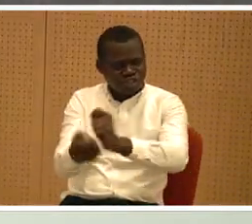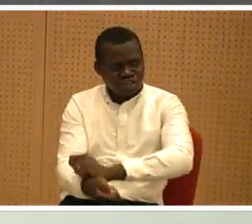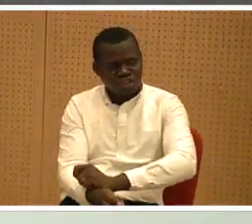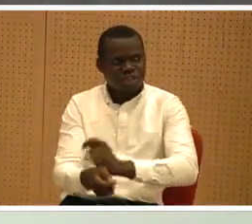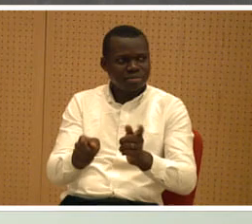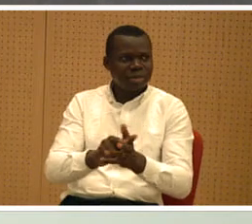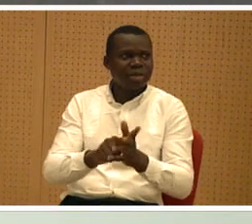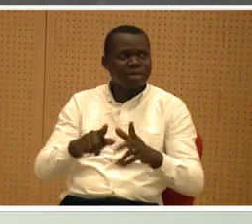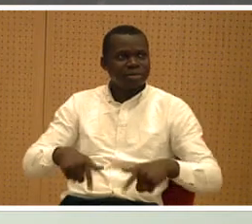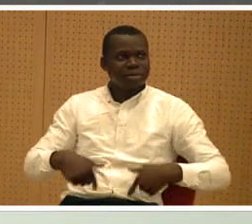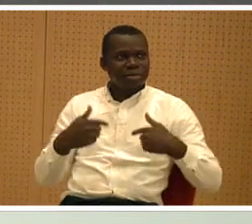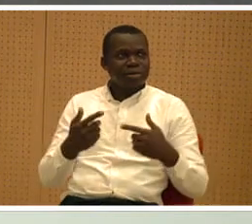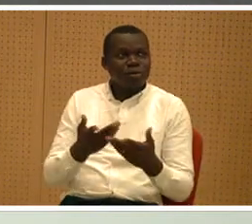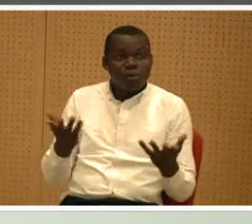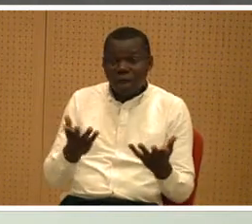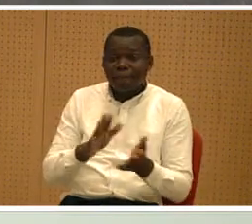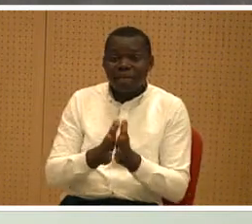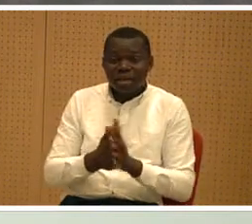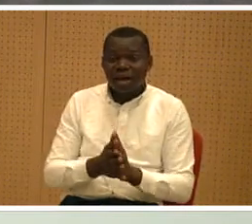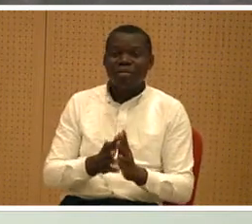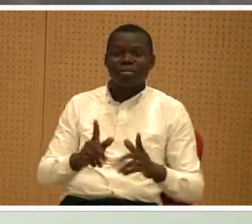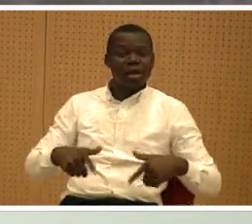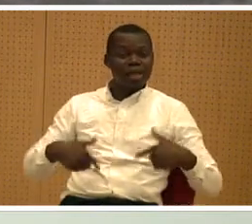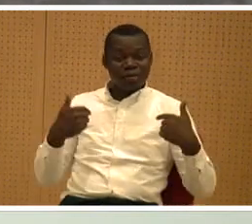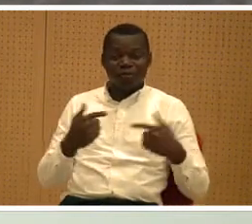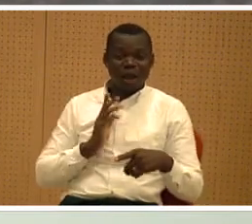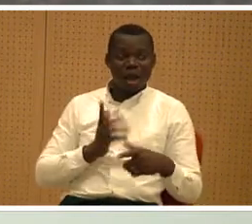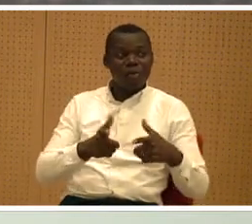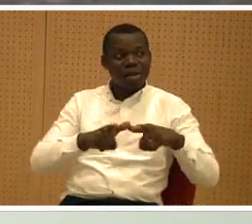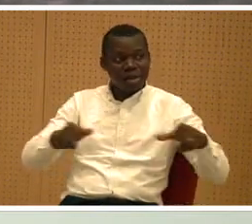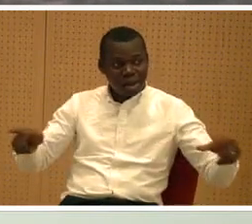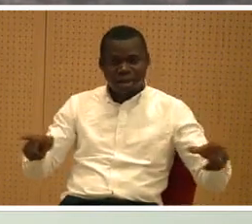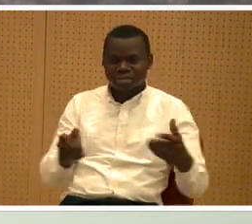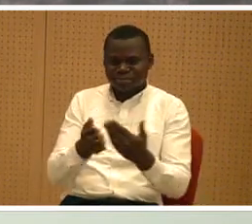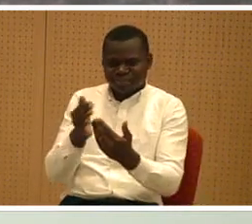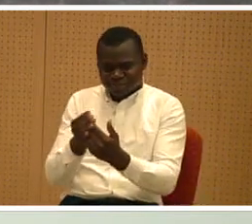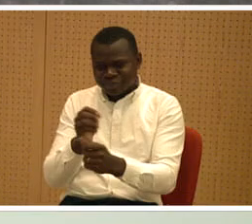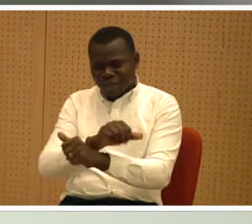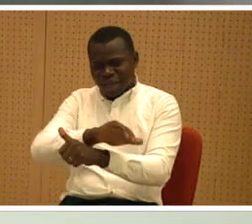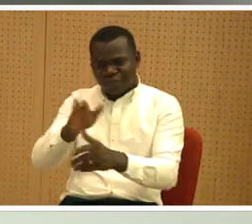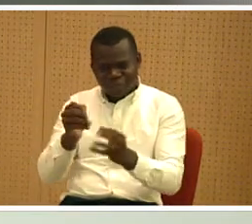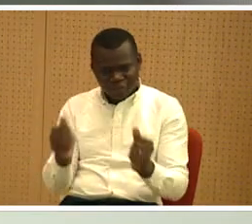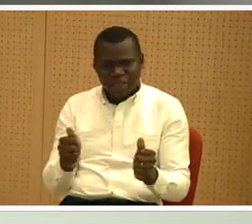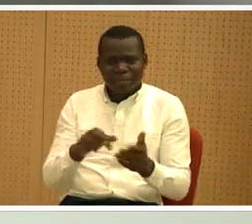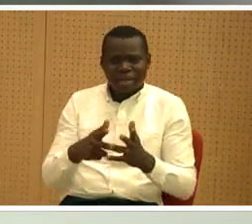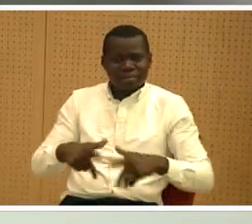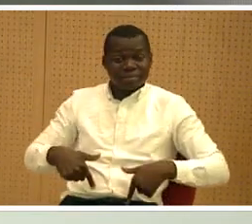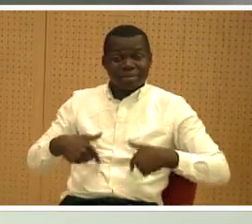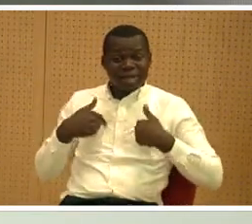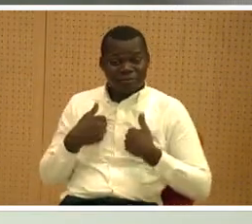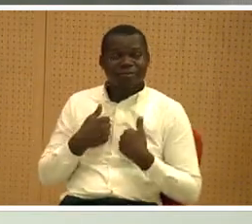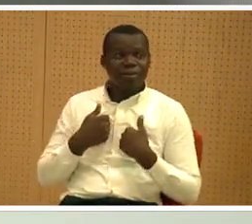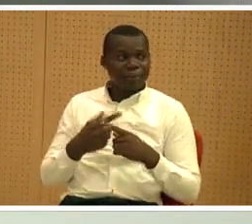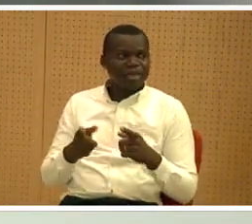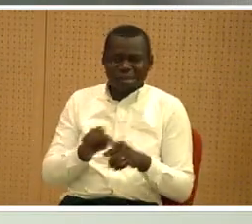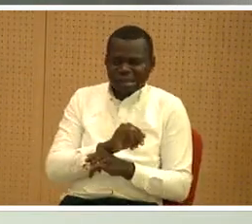smart actions where we become one with our land and taking it to its core for healing a life with clean